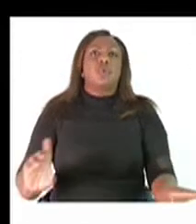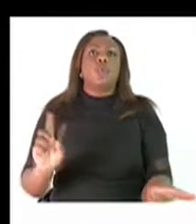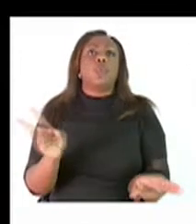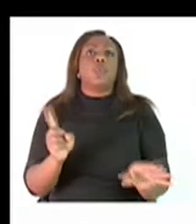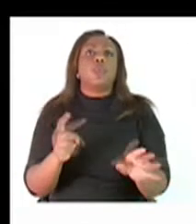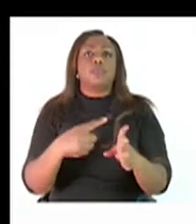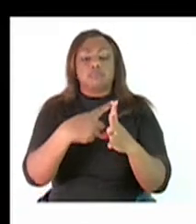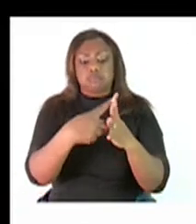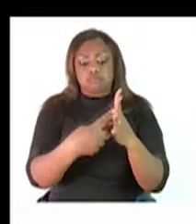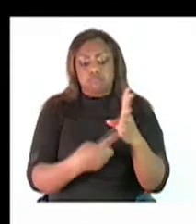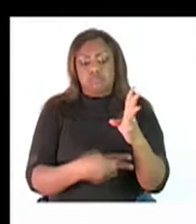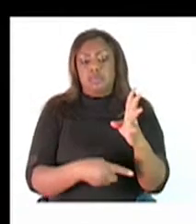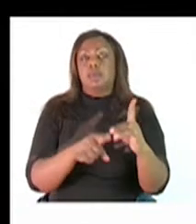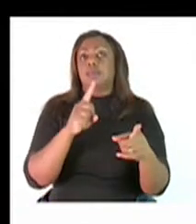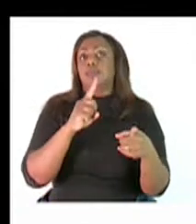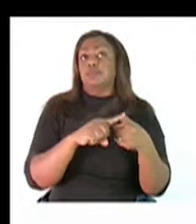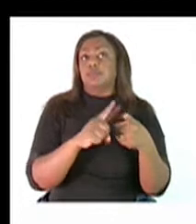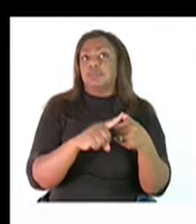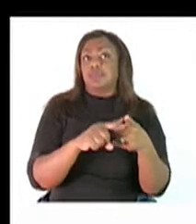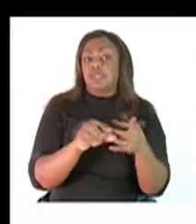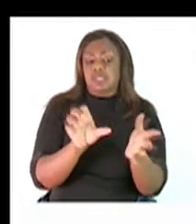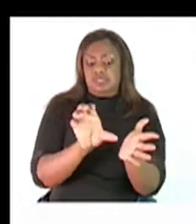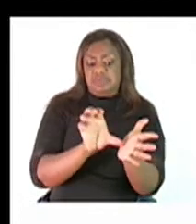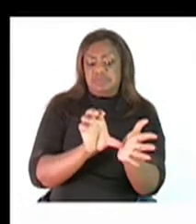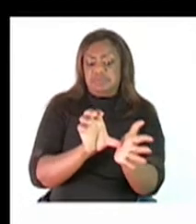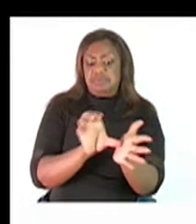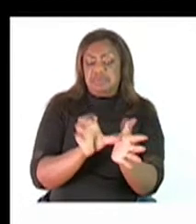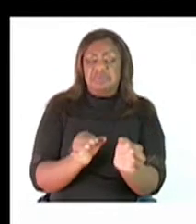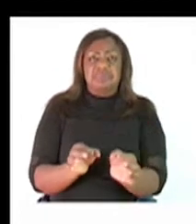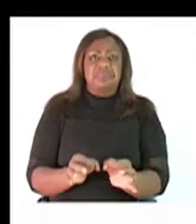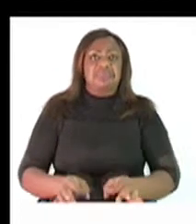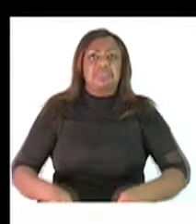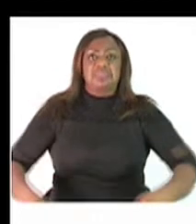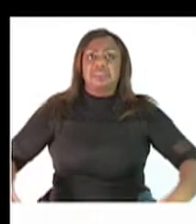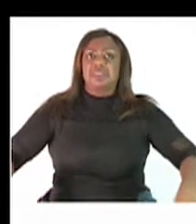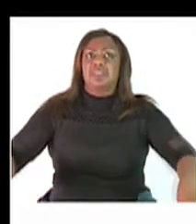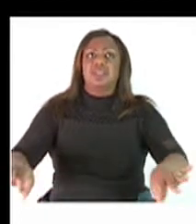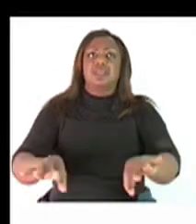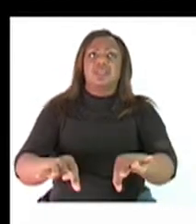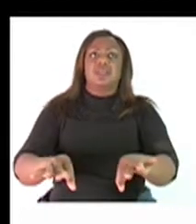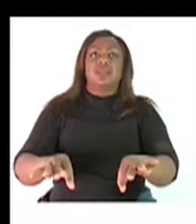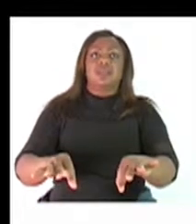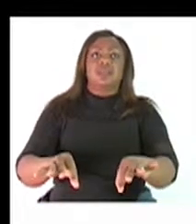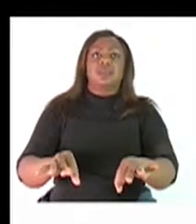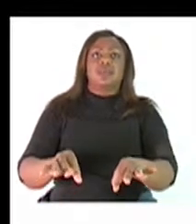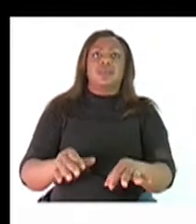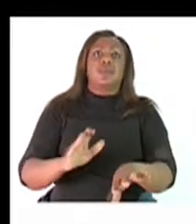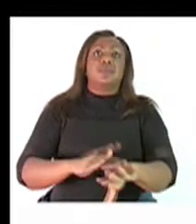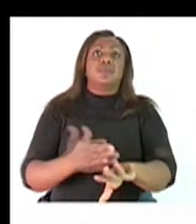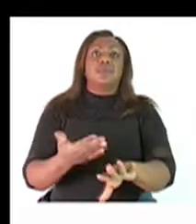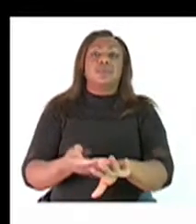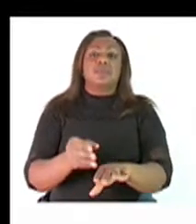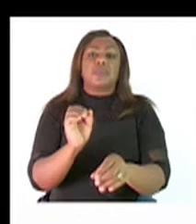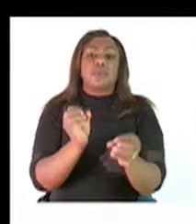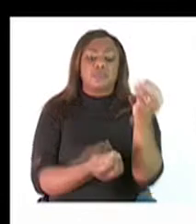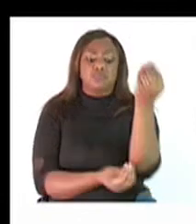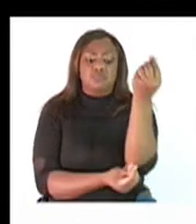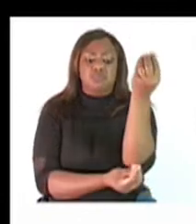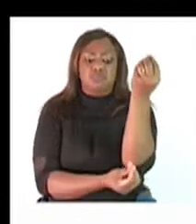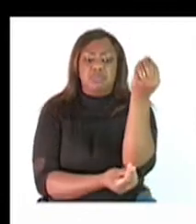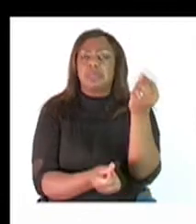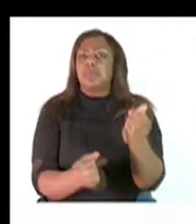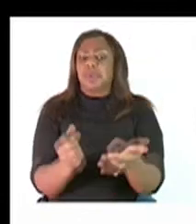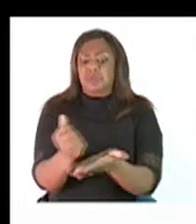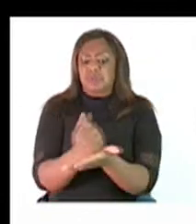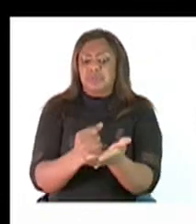find, you will see that there is a dirty kitchen. Contaminated kitchen and people often don't wash their